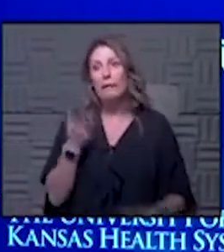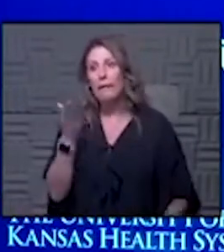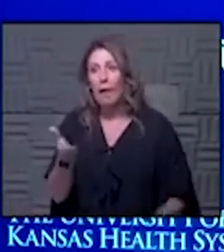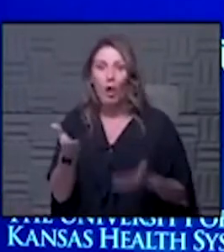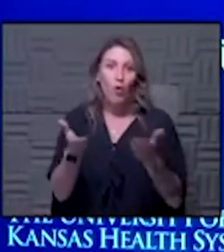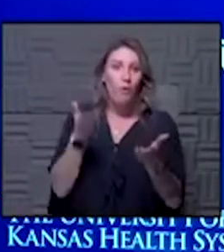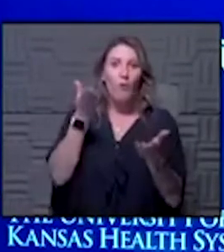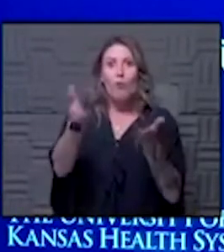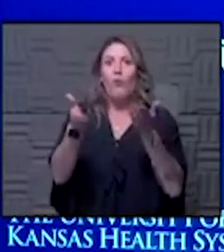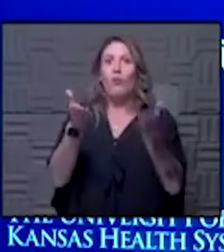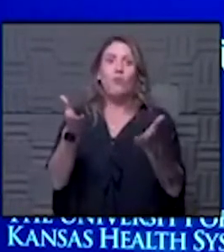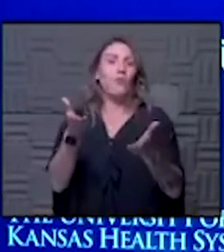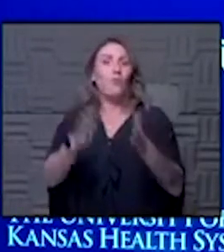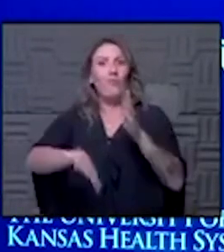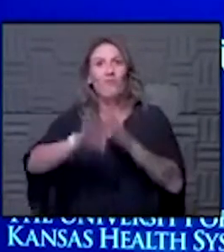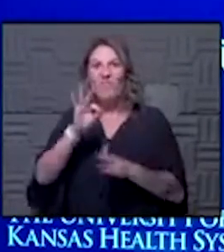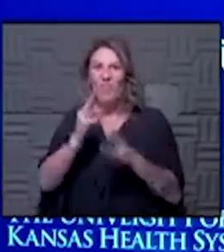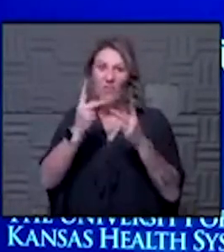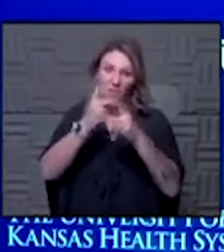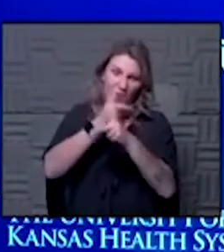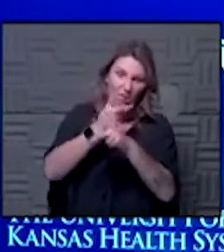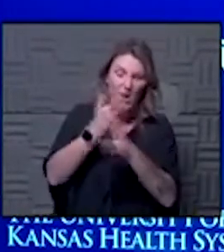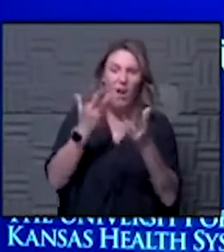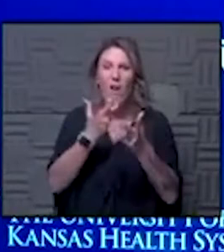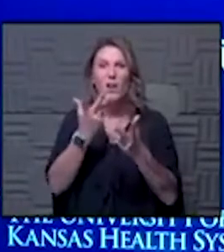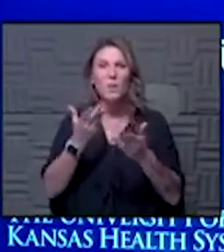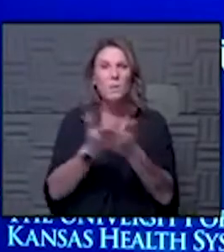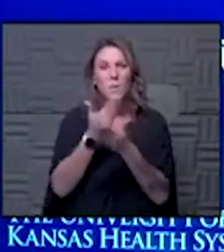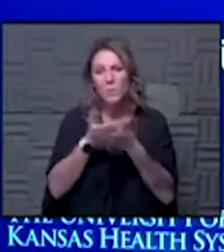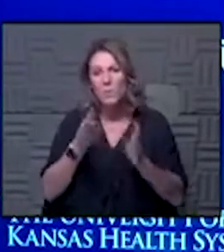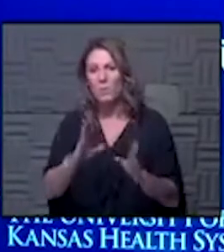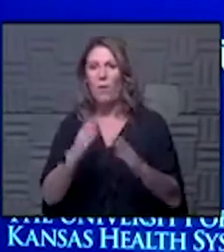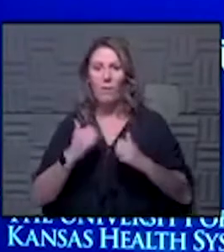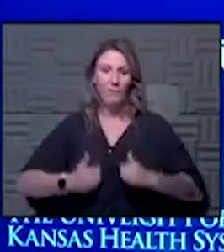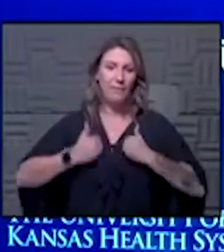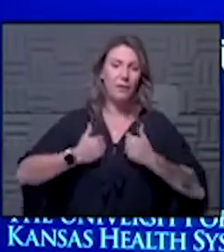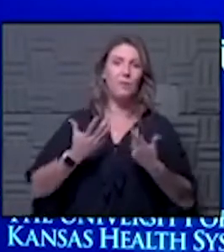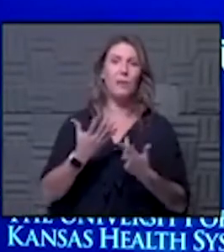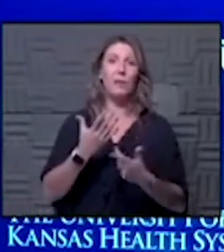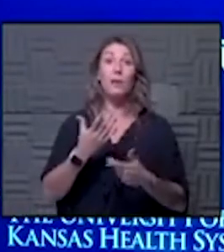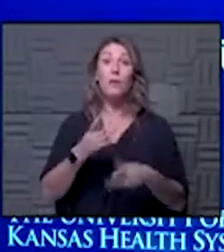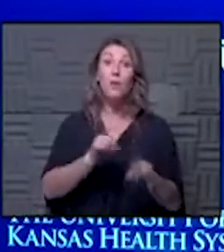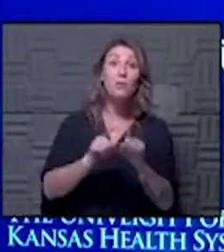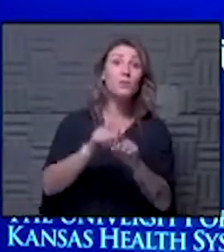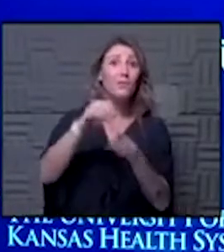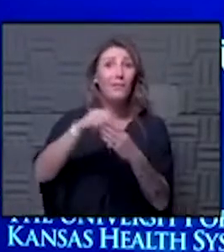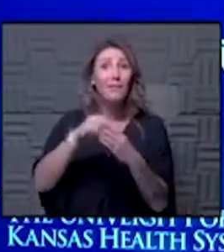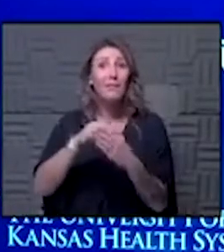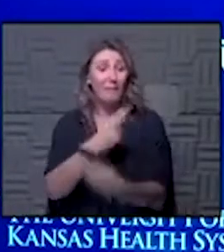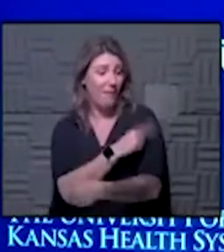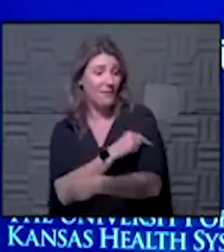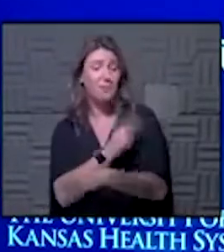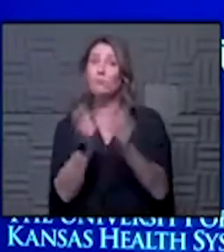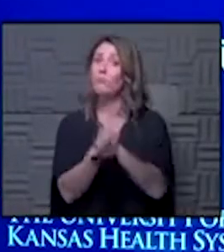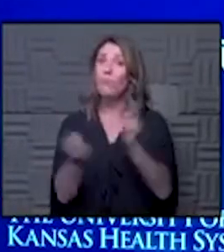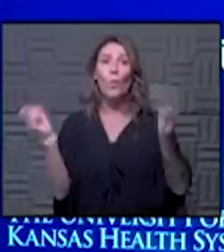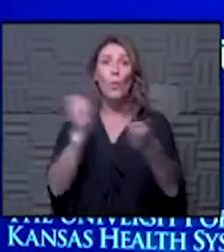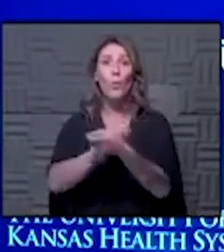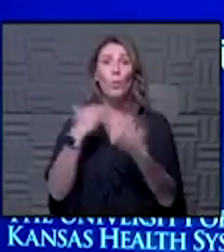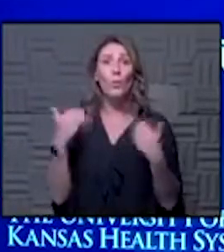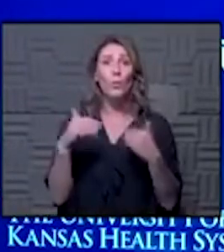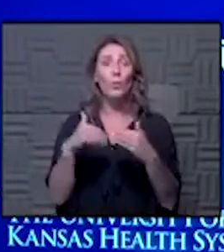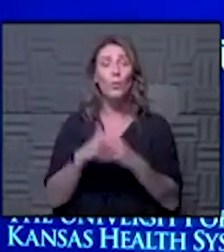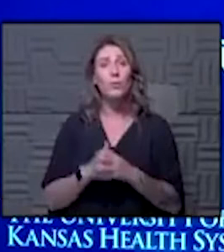means you have to find a whole new way of running your life and doing things and uh even in the hospital it just changes everything and so it's